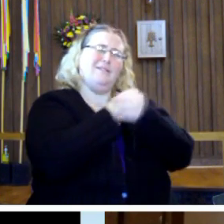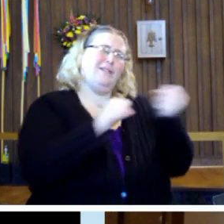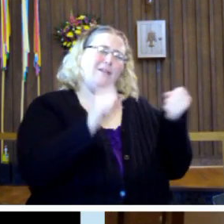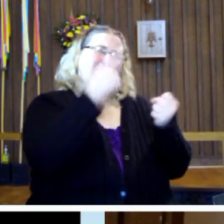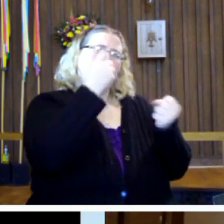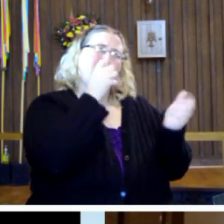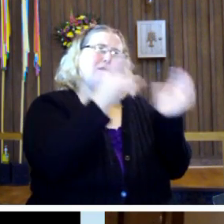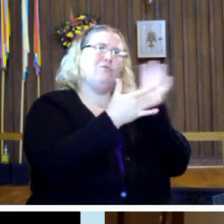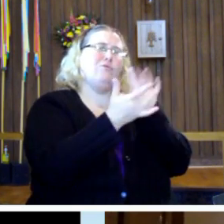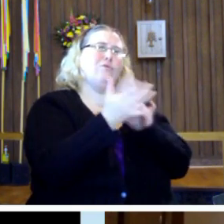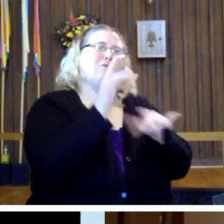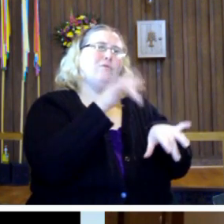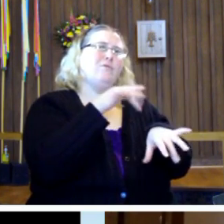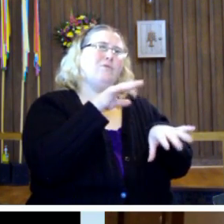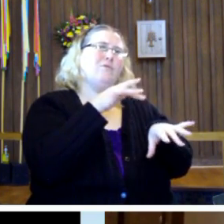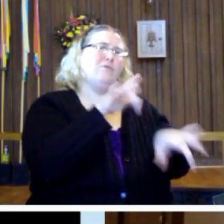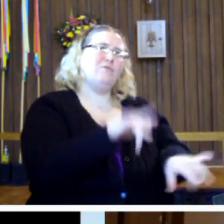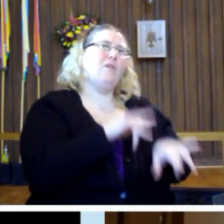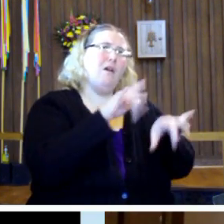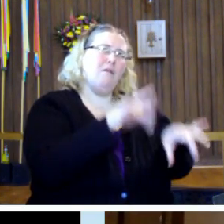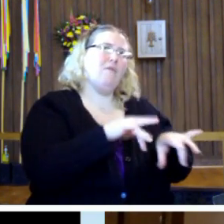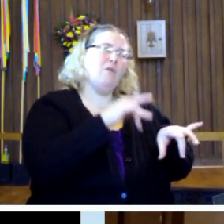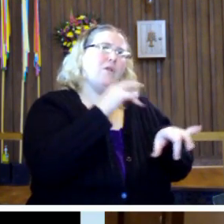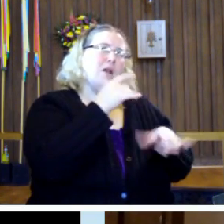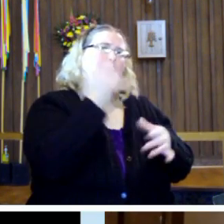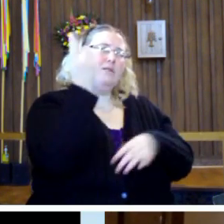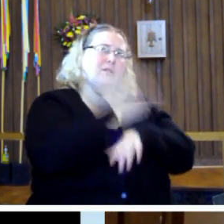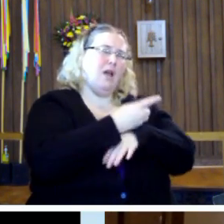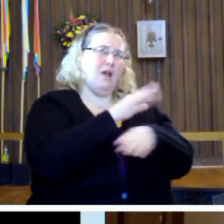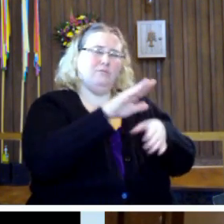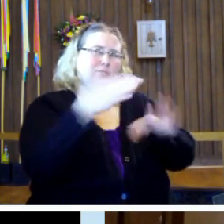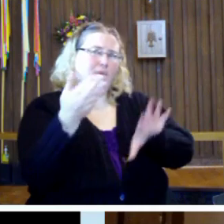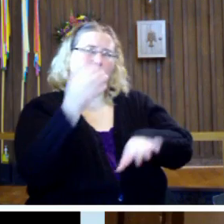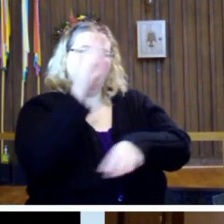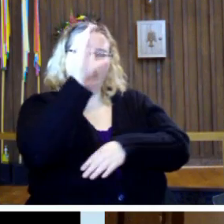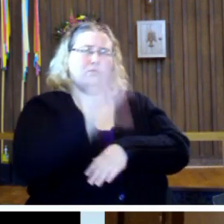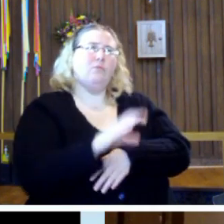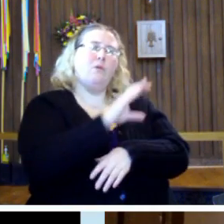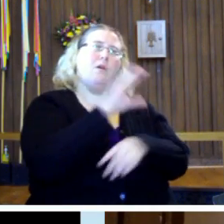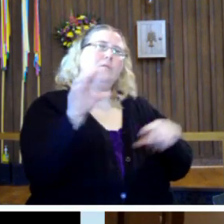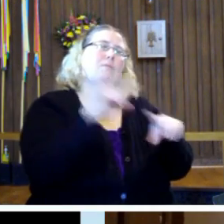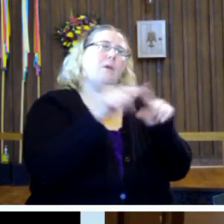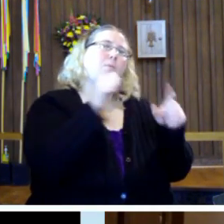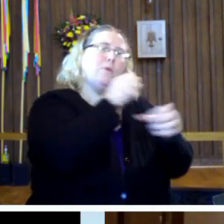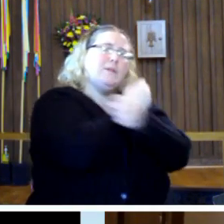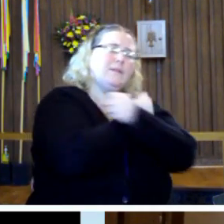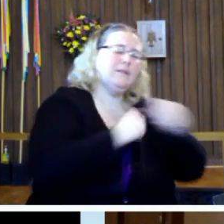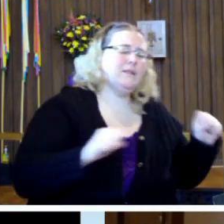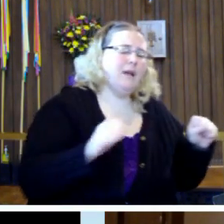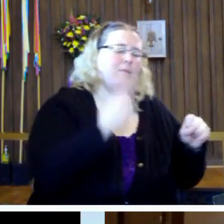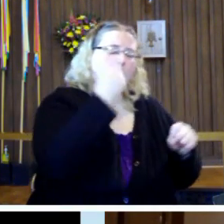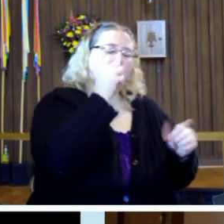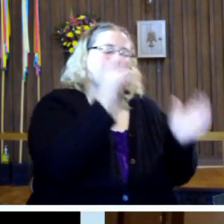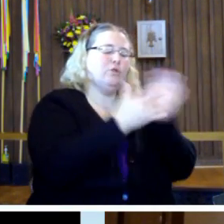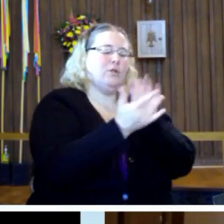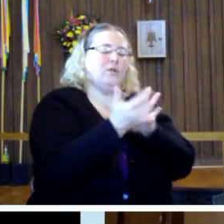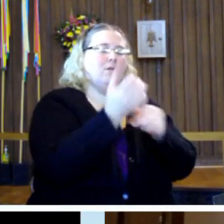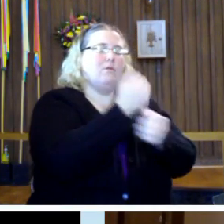because Jesus suffered and died at this horrible death on the cross. We're saved because Jesus loved so much